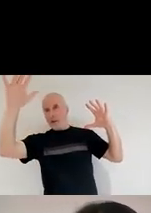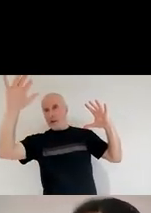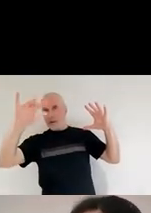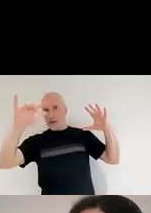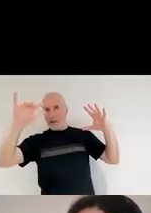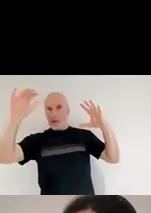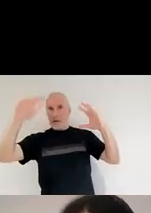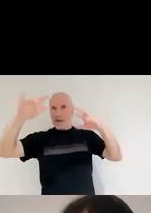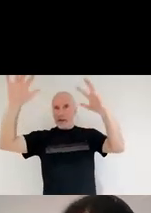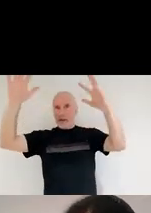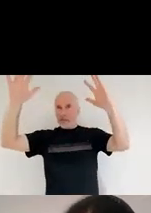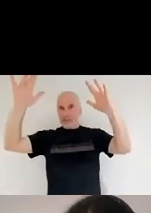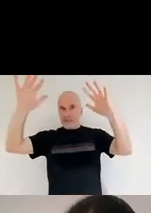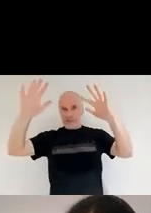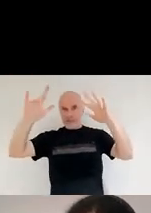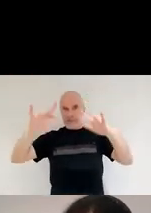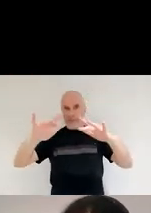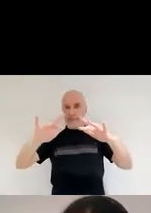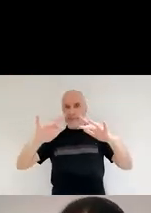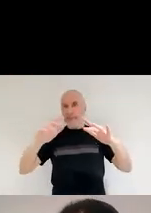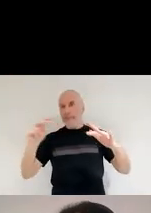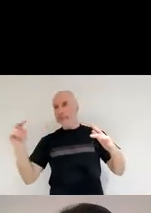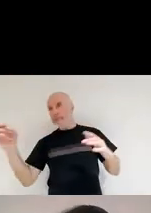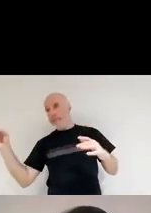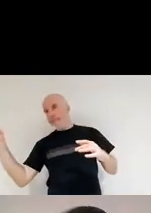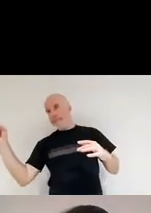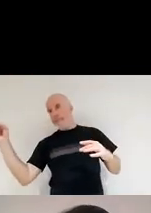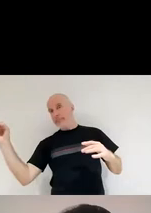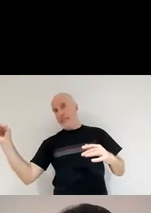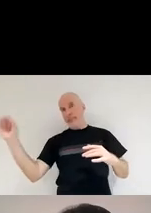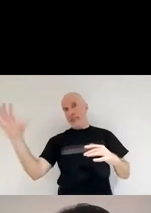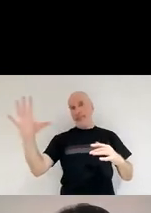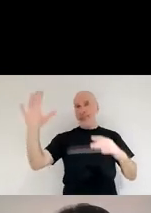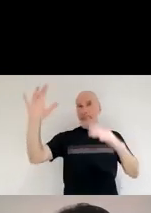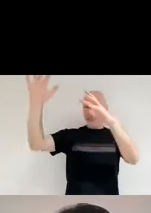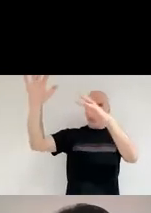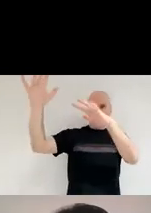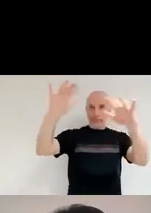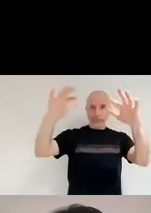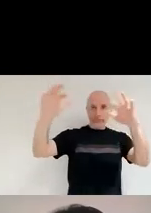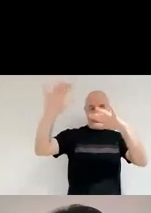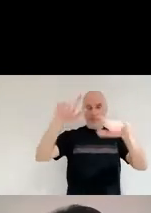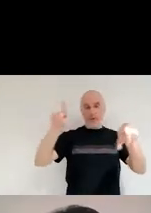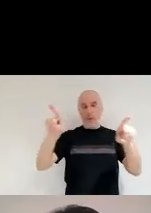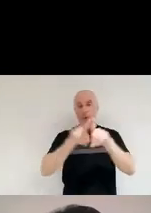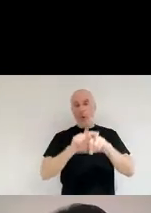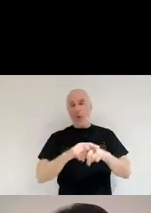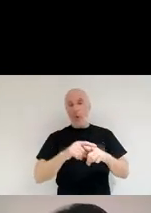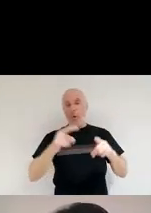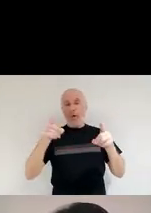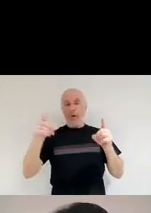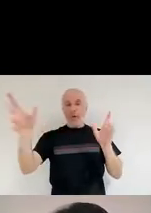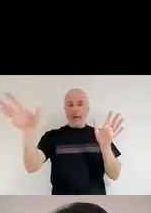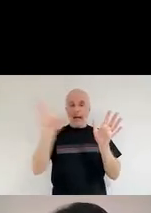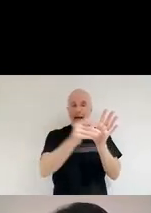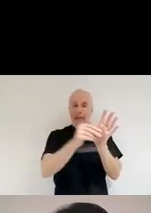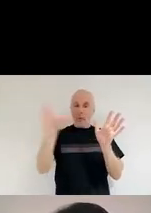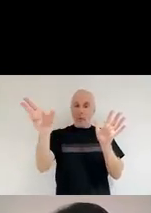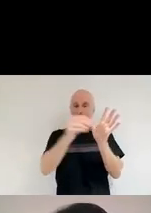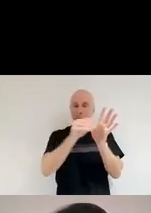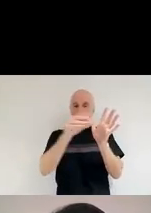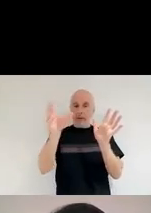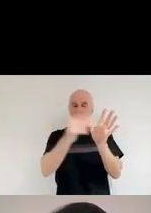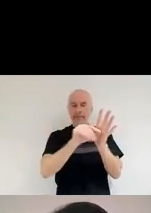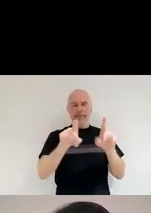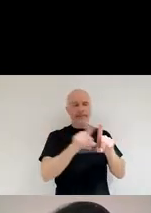basically throw the light in a different direction, or it can be absorbed. Like we saw in the Barnard cloud in the beginning of